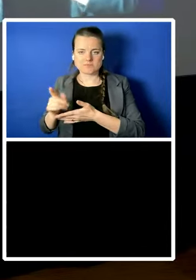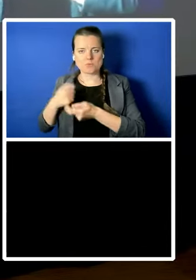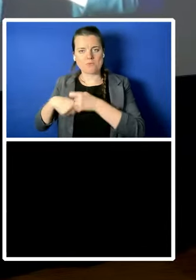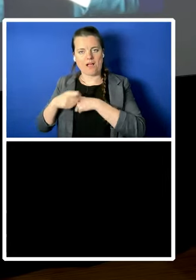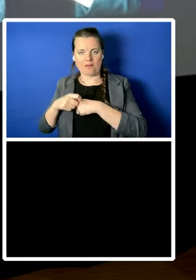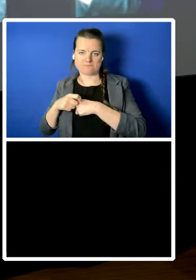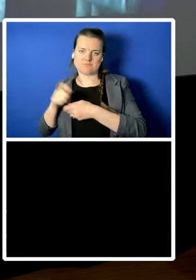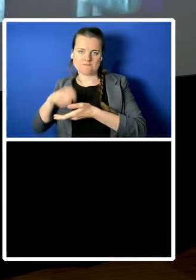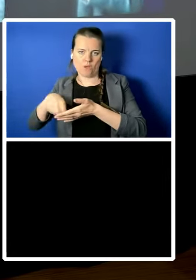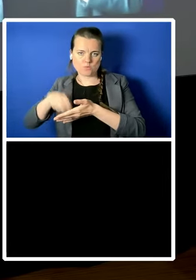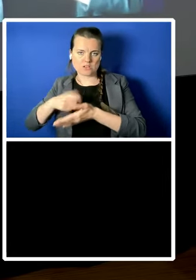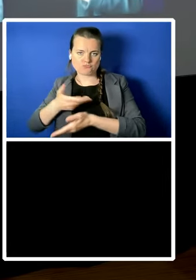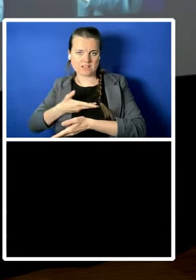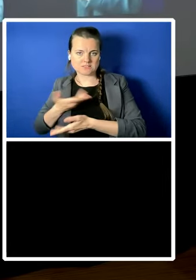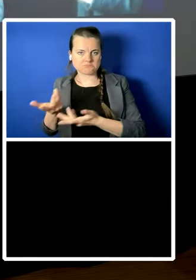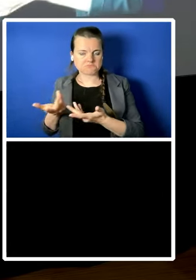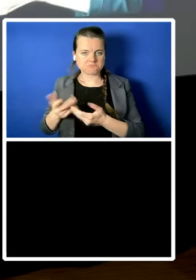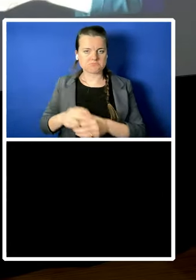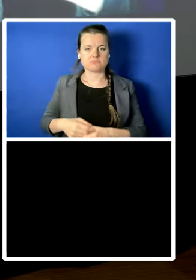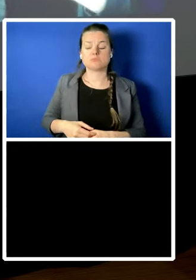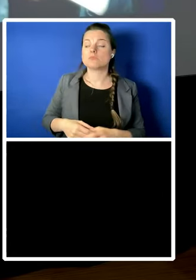maybe we'll take one more and then